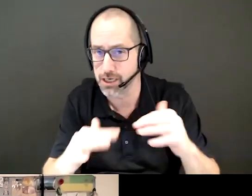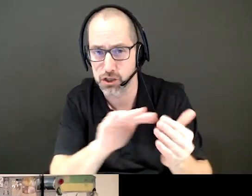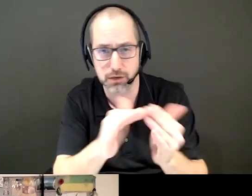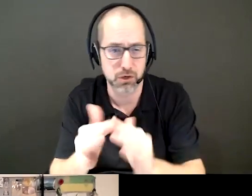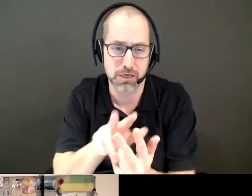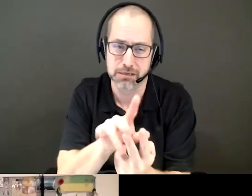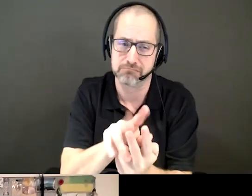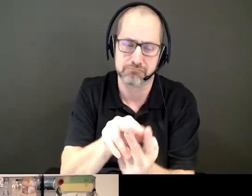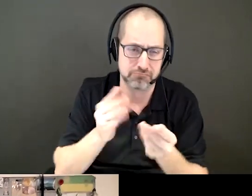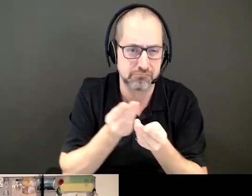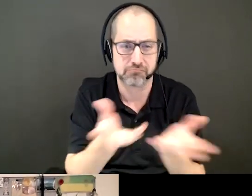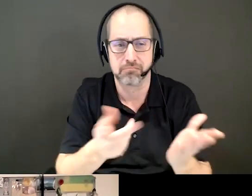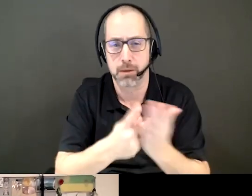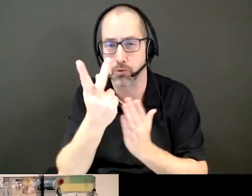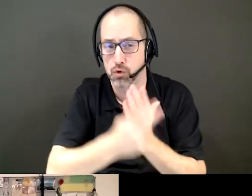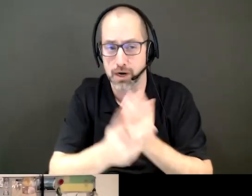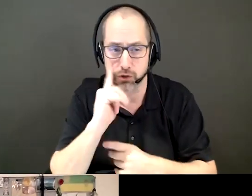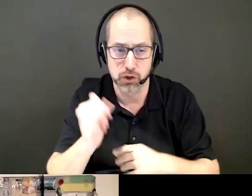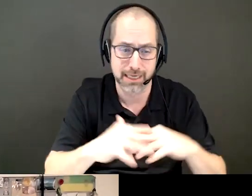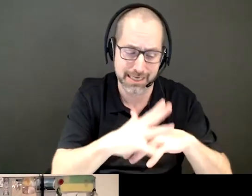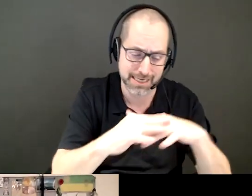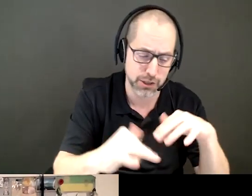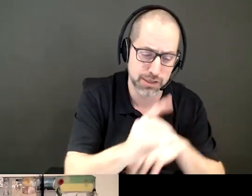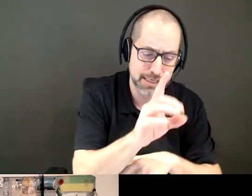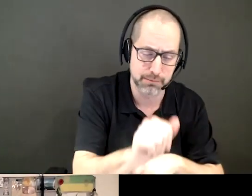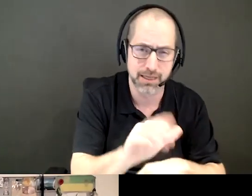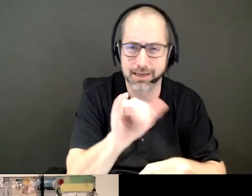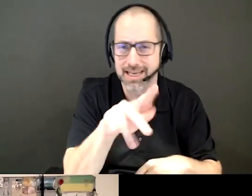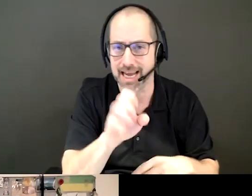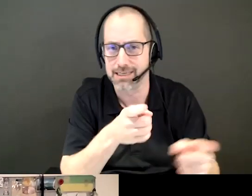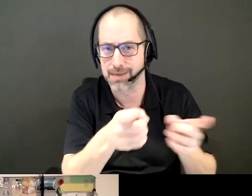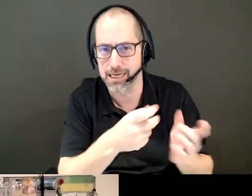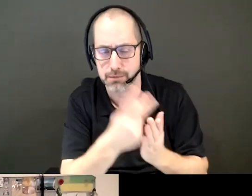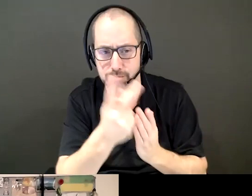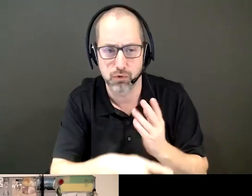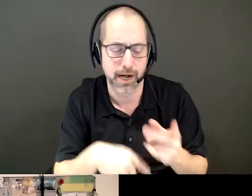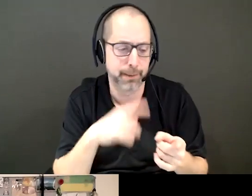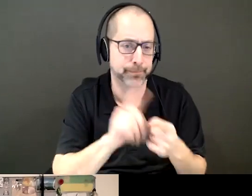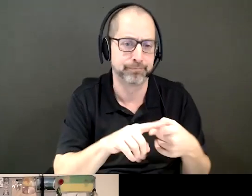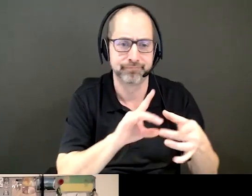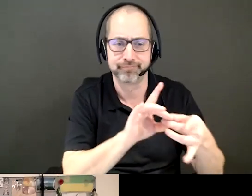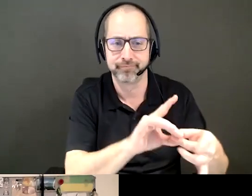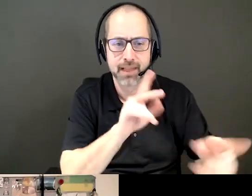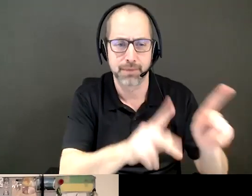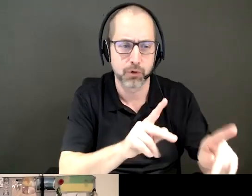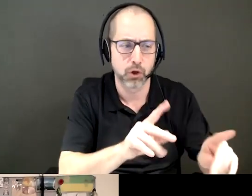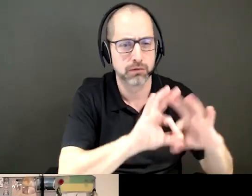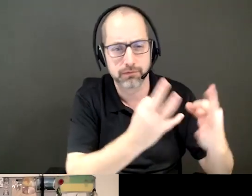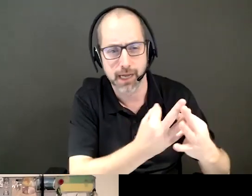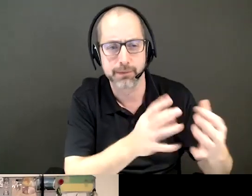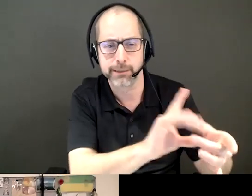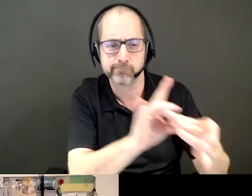So some of the programs that we run are Indigenous Disability Case Management Program, where we connect people and families to